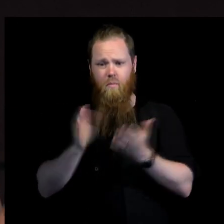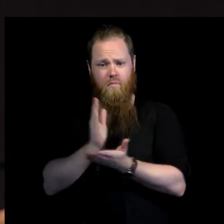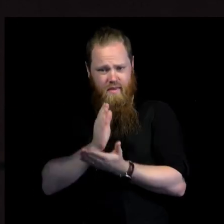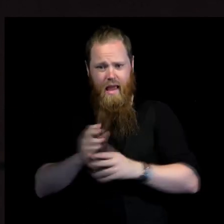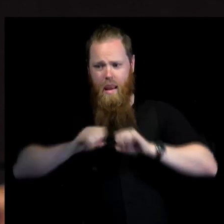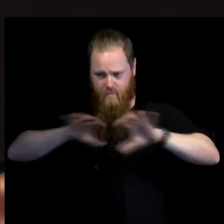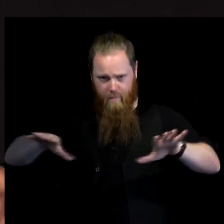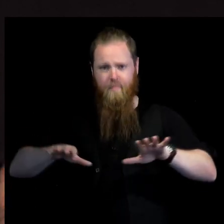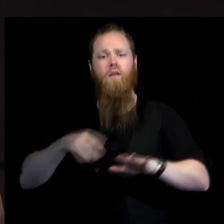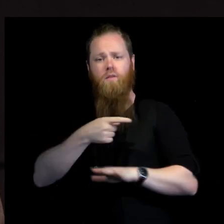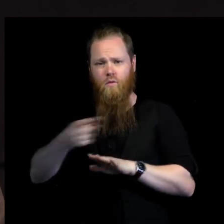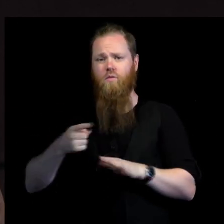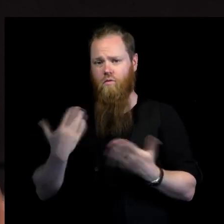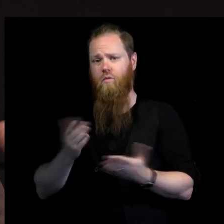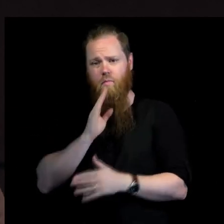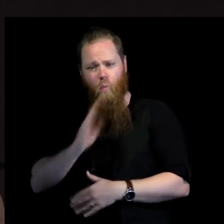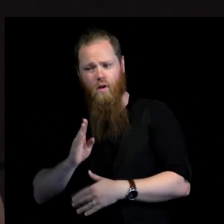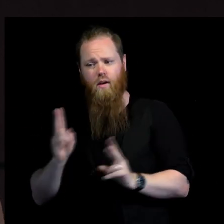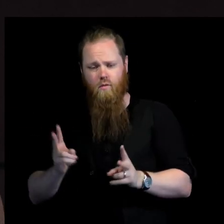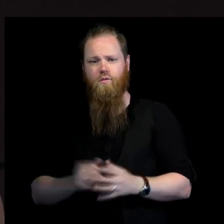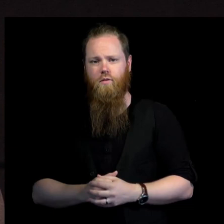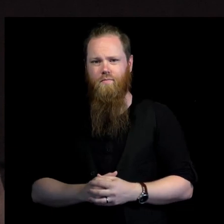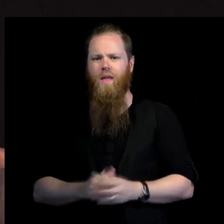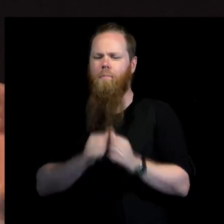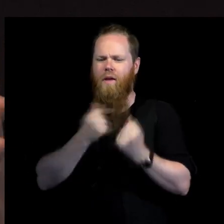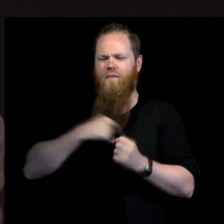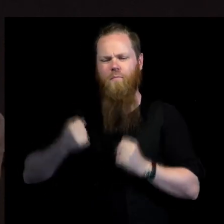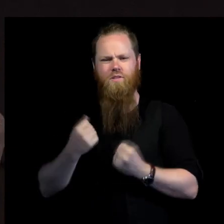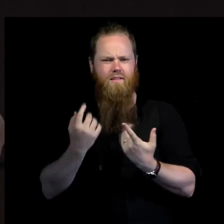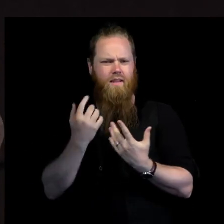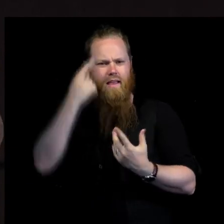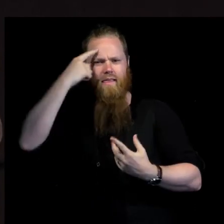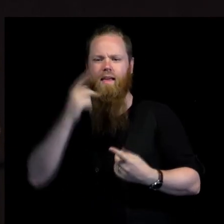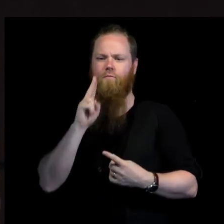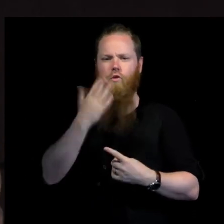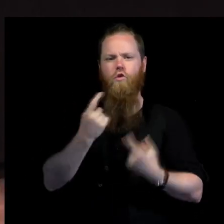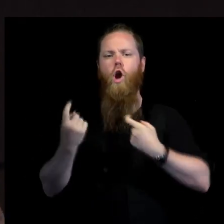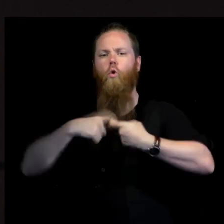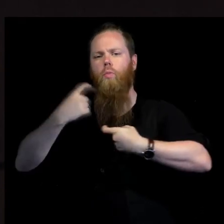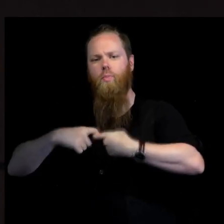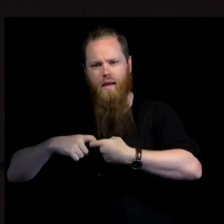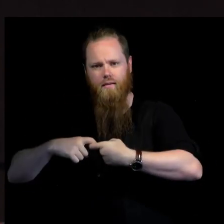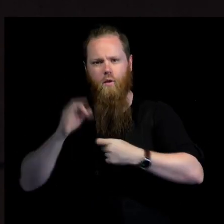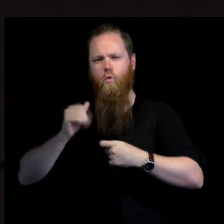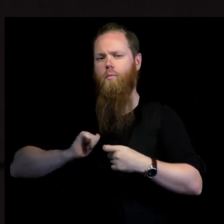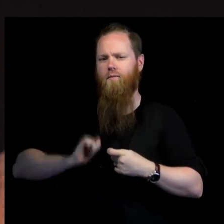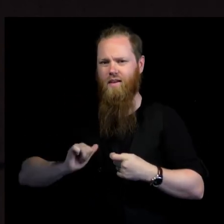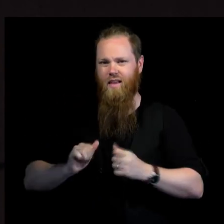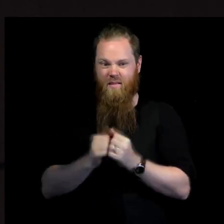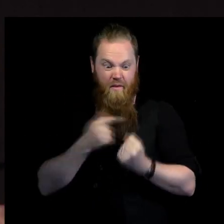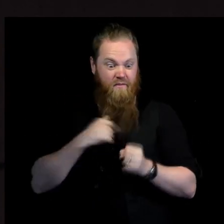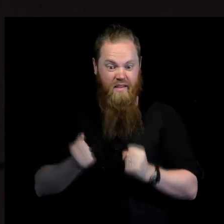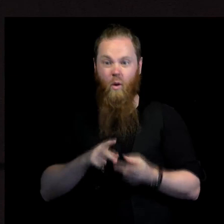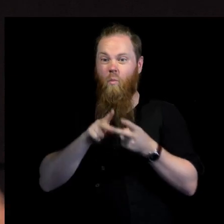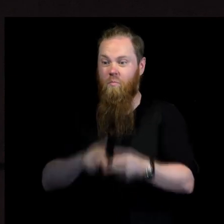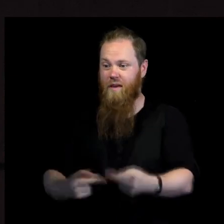The values they represent needs, of course, to be looked at contextualized, but we are not into a situation where we need to reopen all that